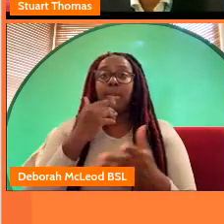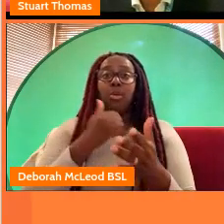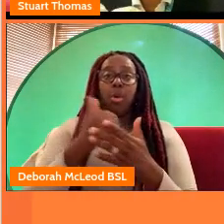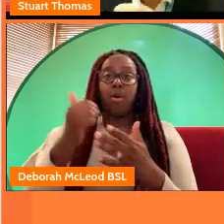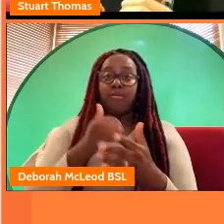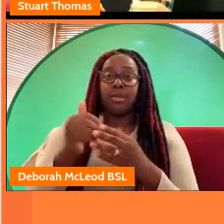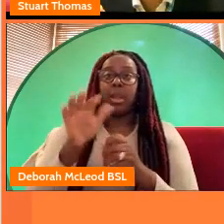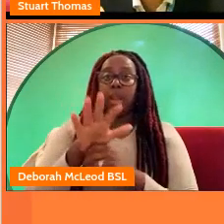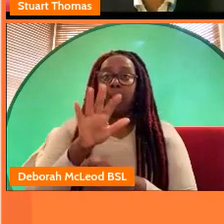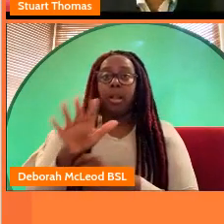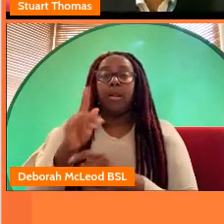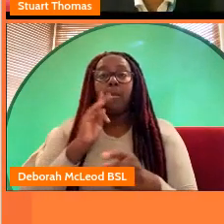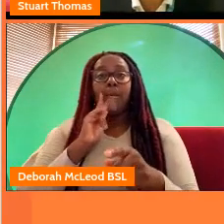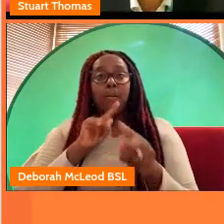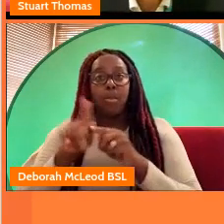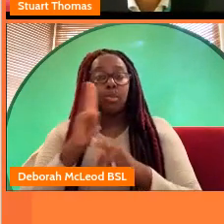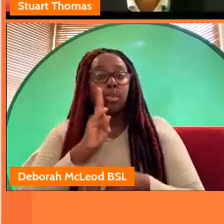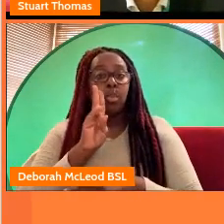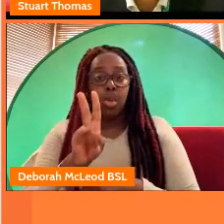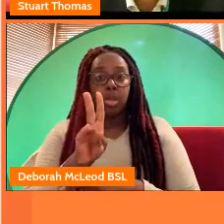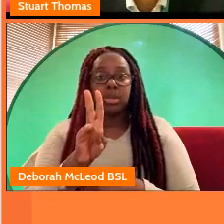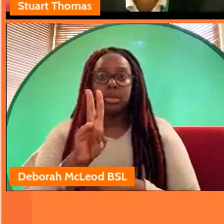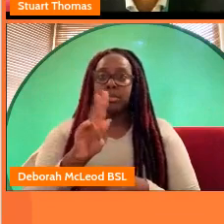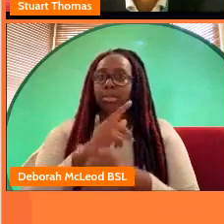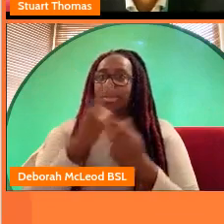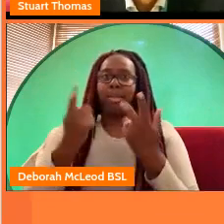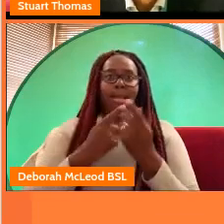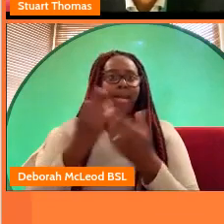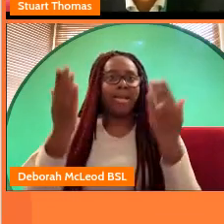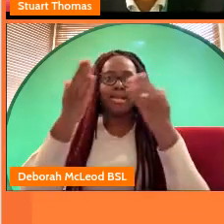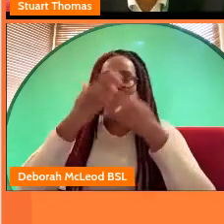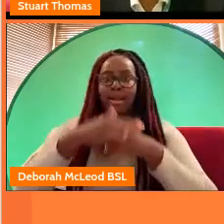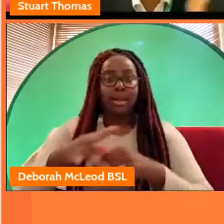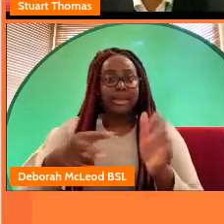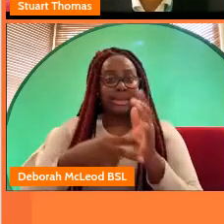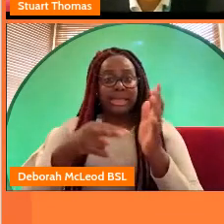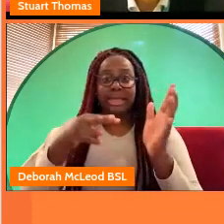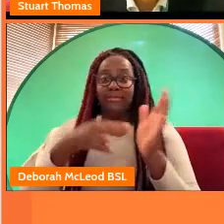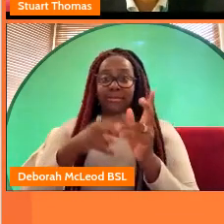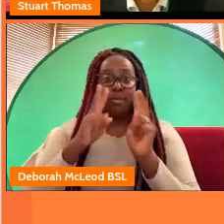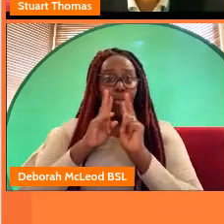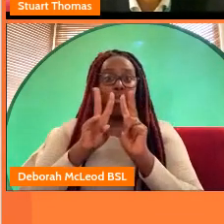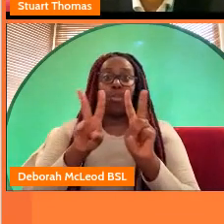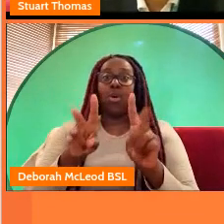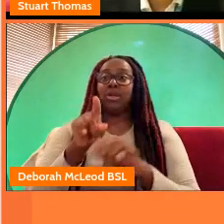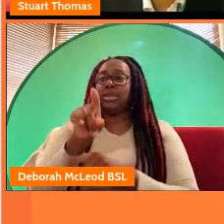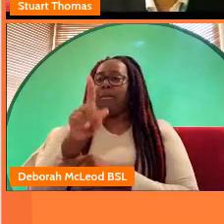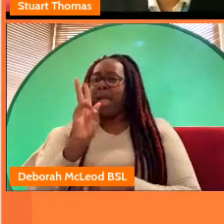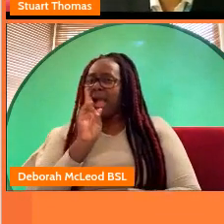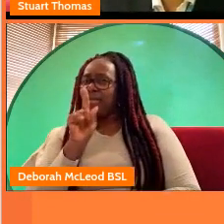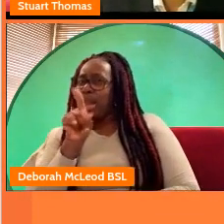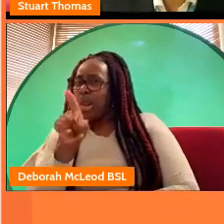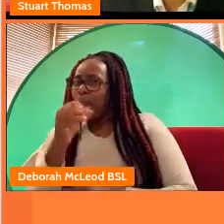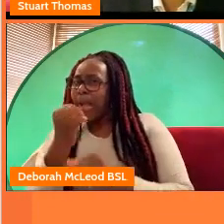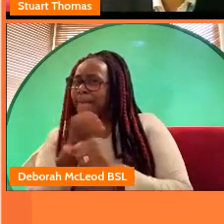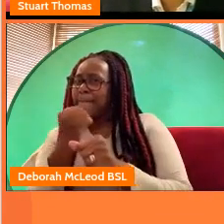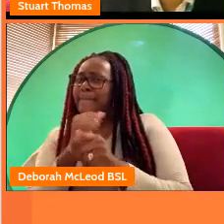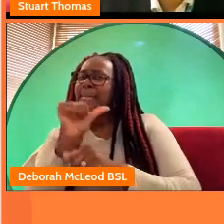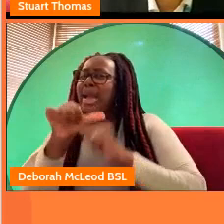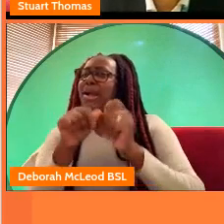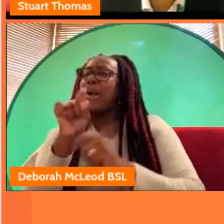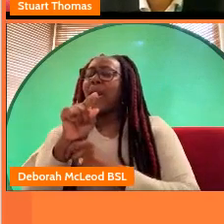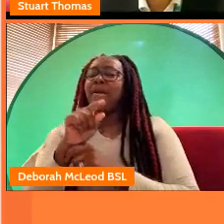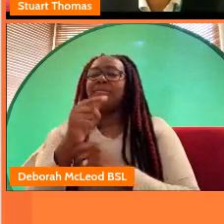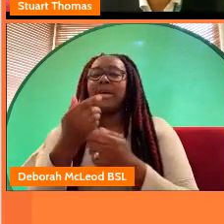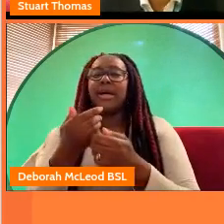places the most watched program on any night on on television you might have noticed we've had a bit of a makeover too as well um we've had a new set